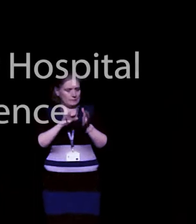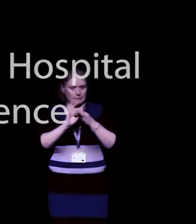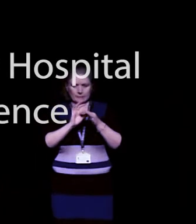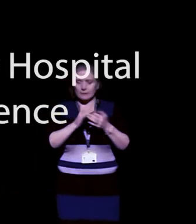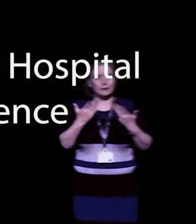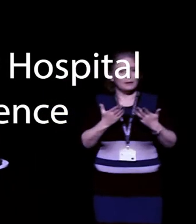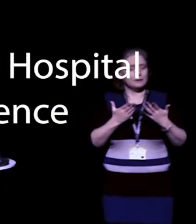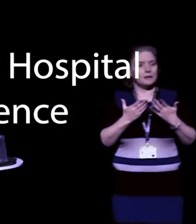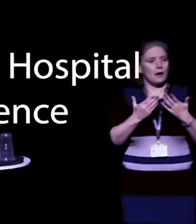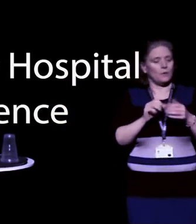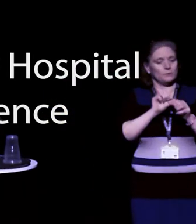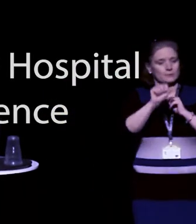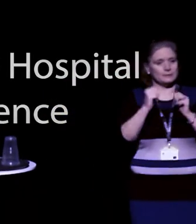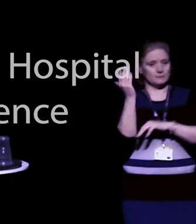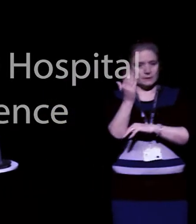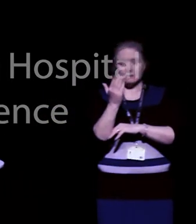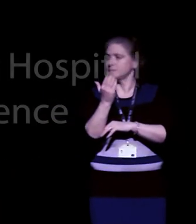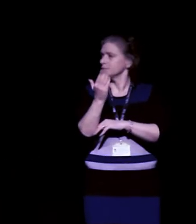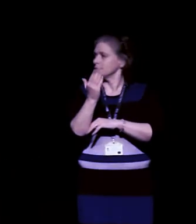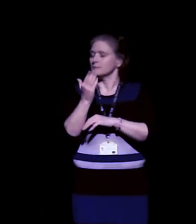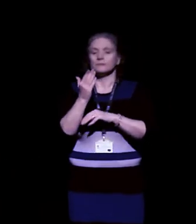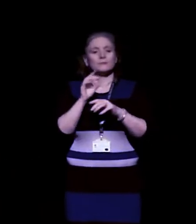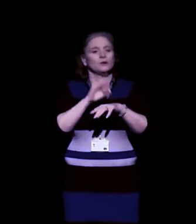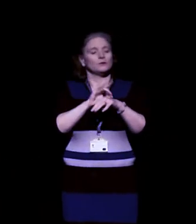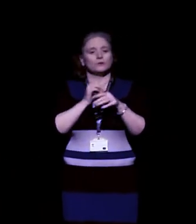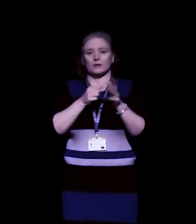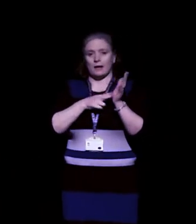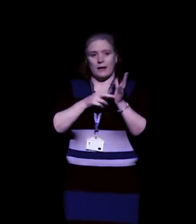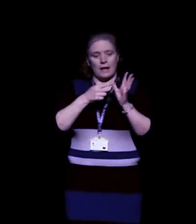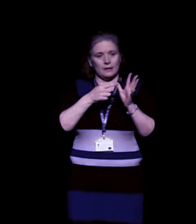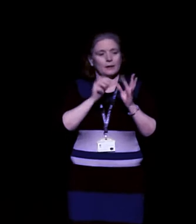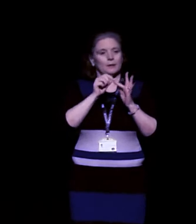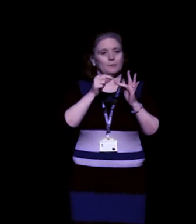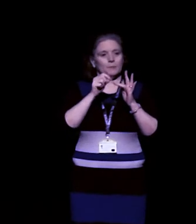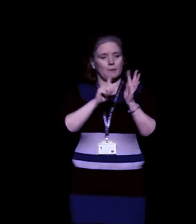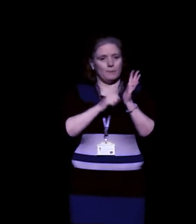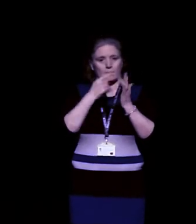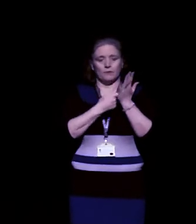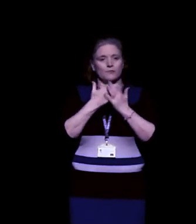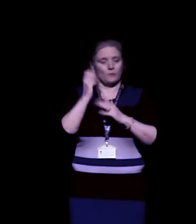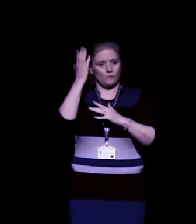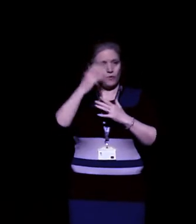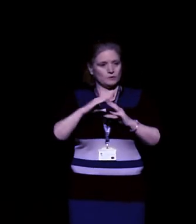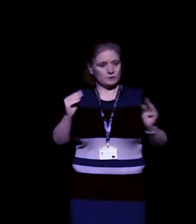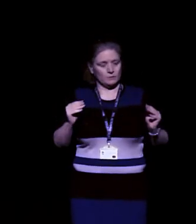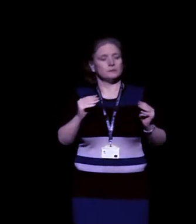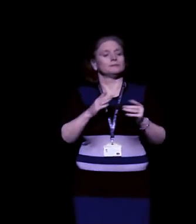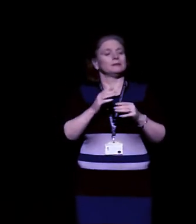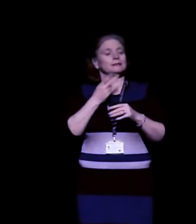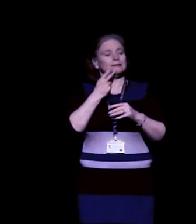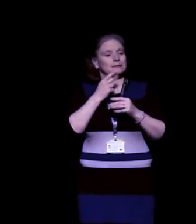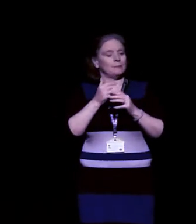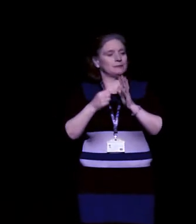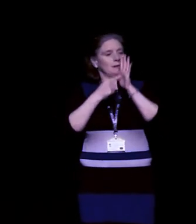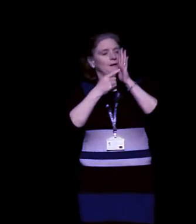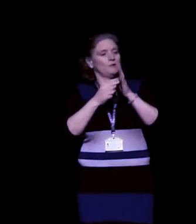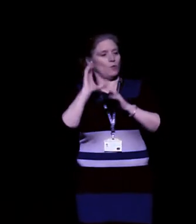We will now continue with our next speaker, which is Dr. Anna Petler from the Royal Surrey County Hospital. Dr. Petler is the Deputy Head of